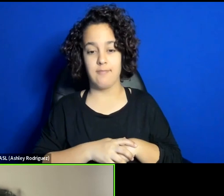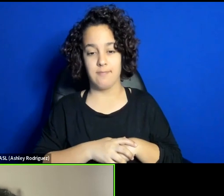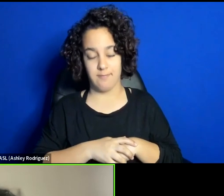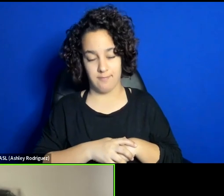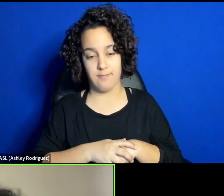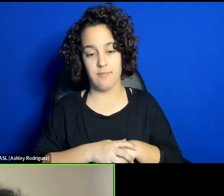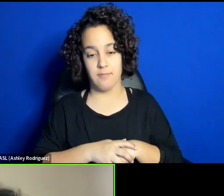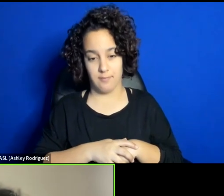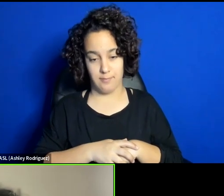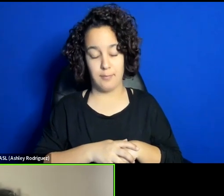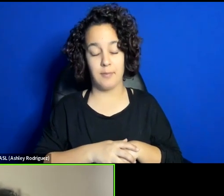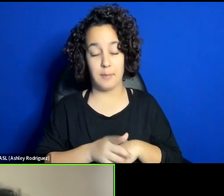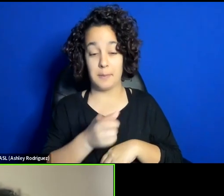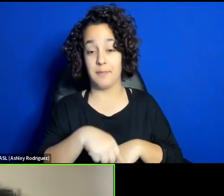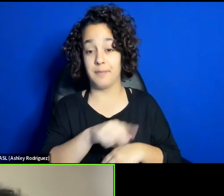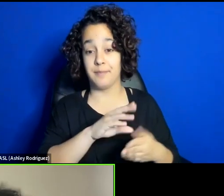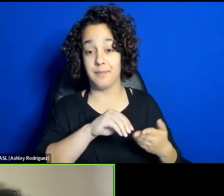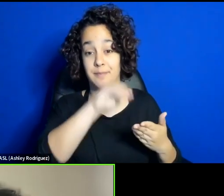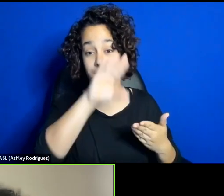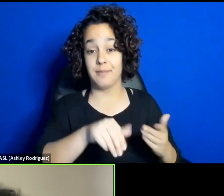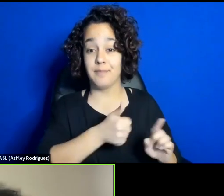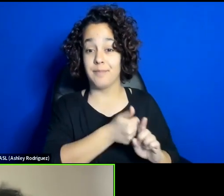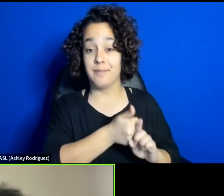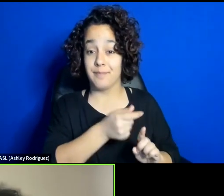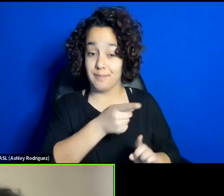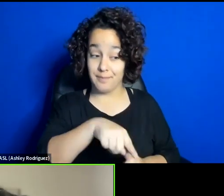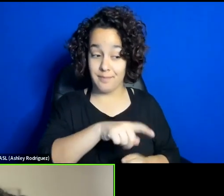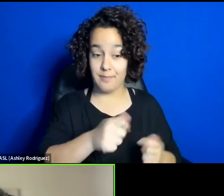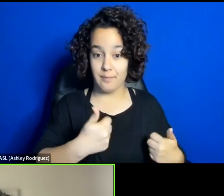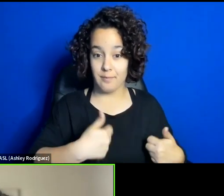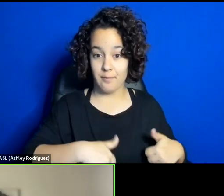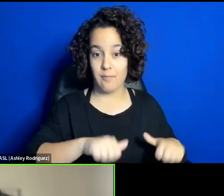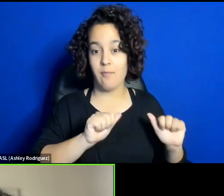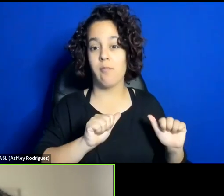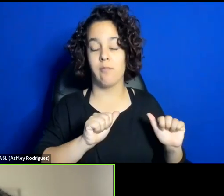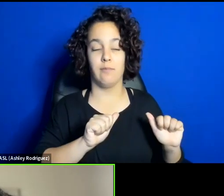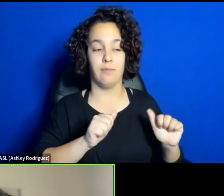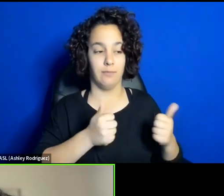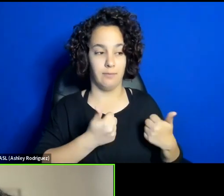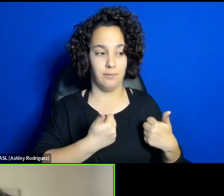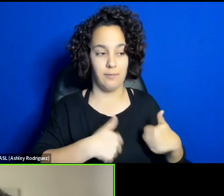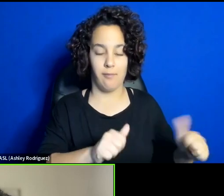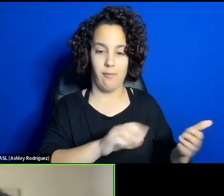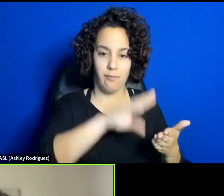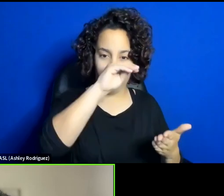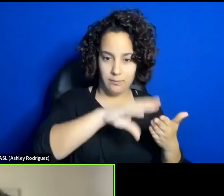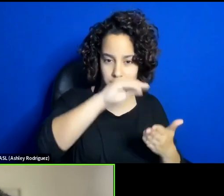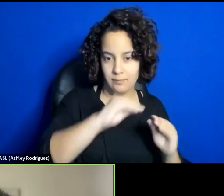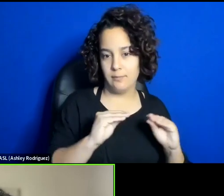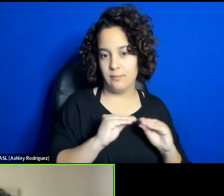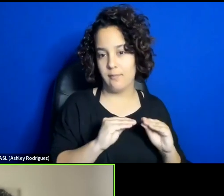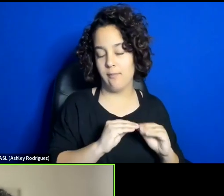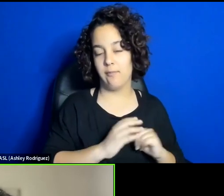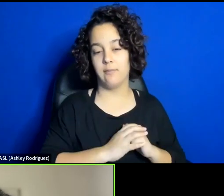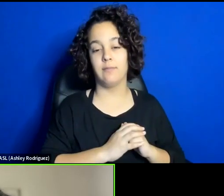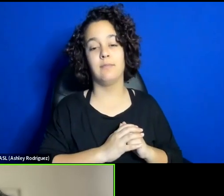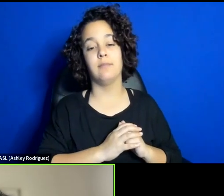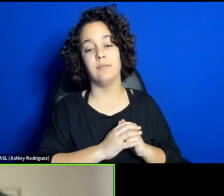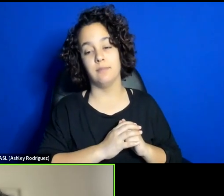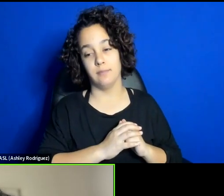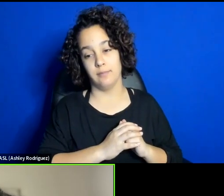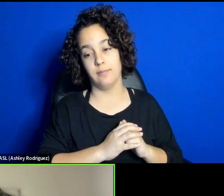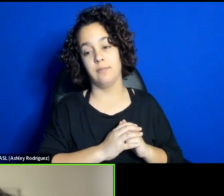each other. The students themselves tried to reach new sources of knowledge, and actually they even